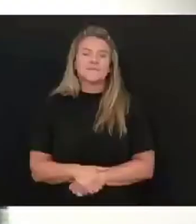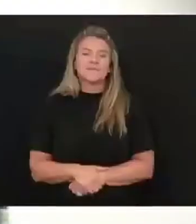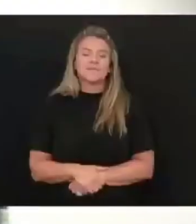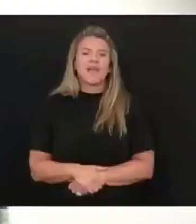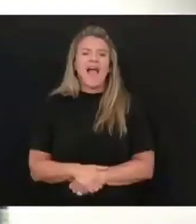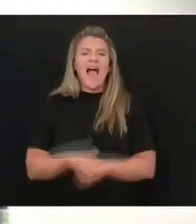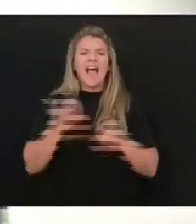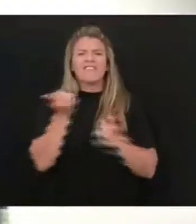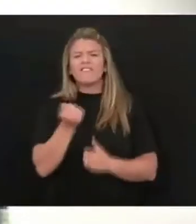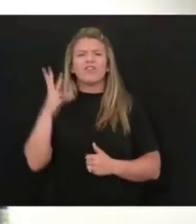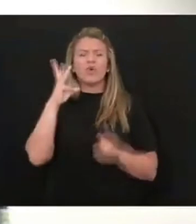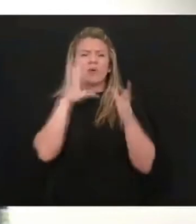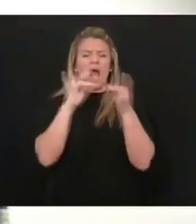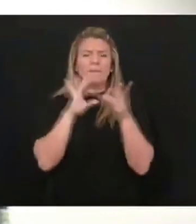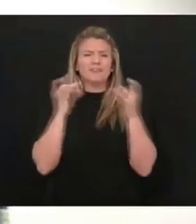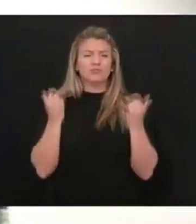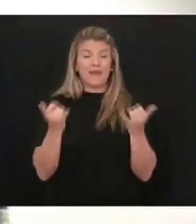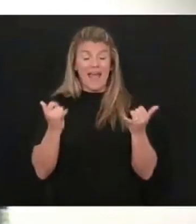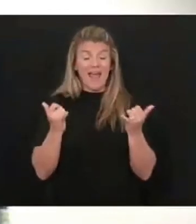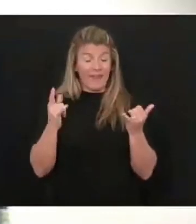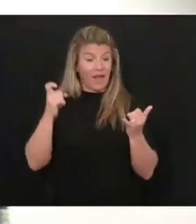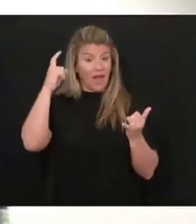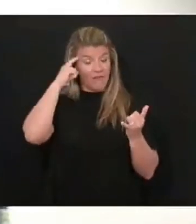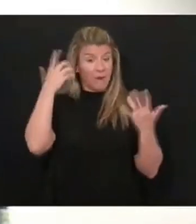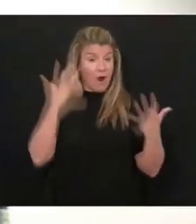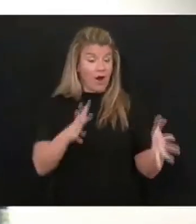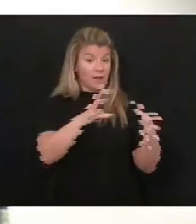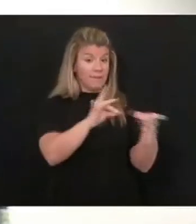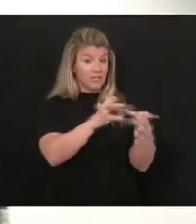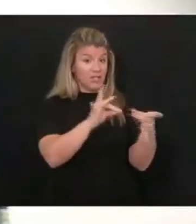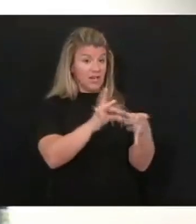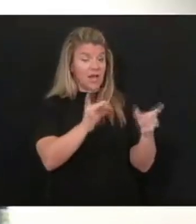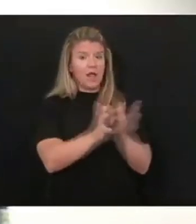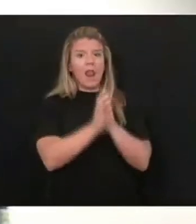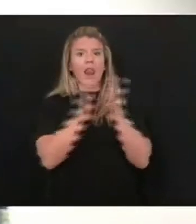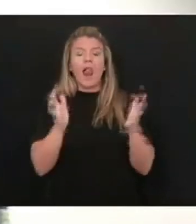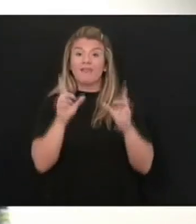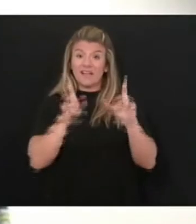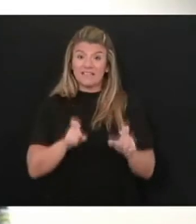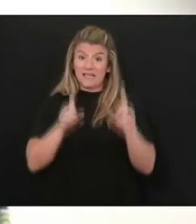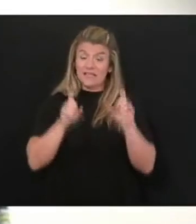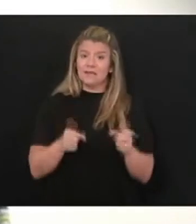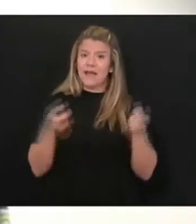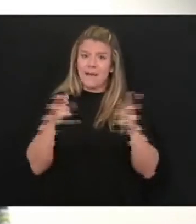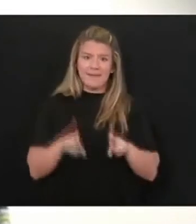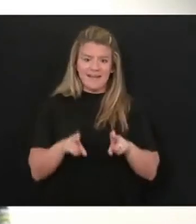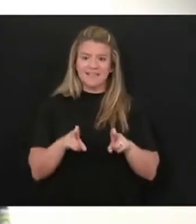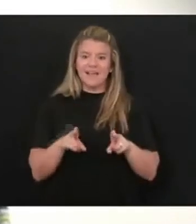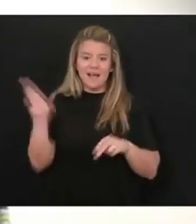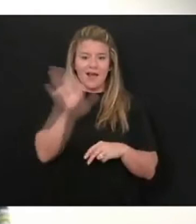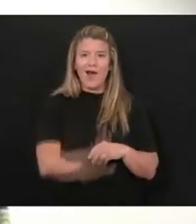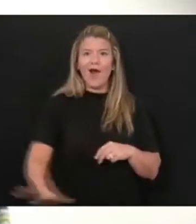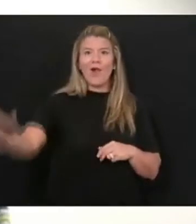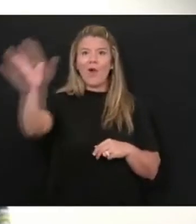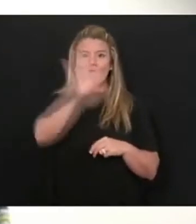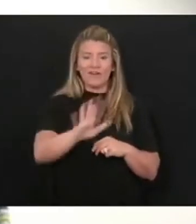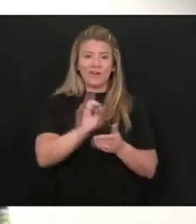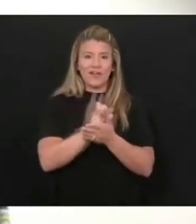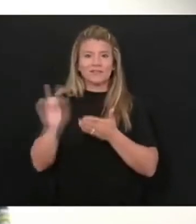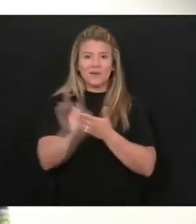items to highlight today. As the governor pointed out earlier, a significant amount of testing going on over the next couple of weeks.